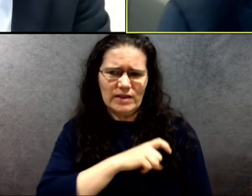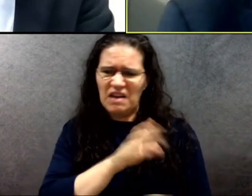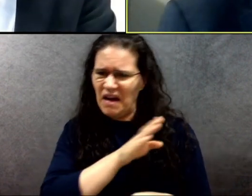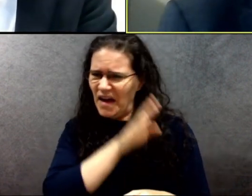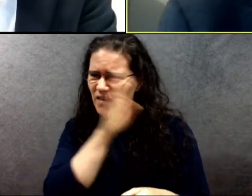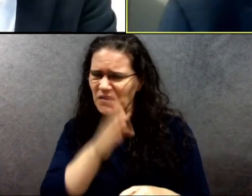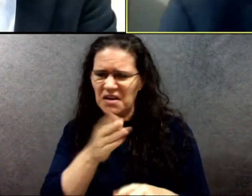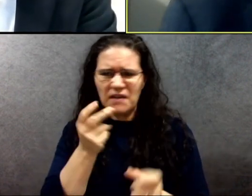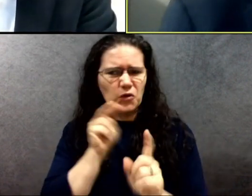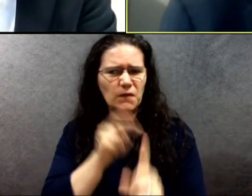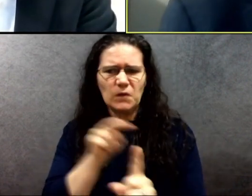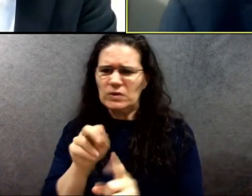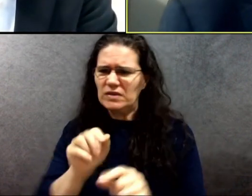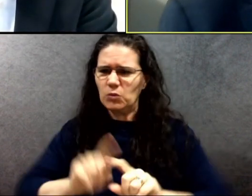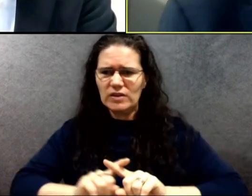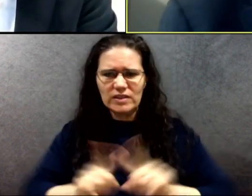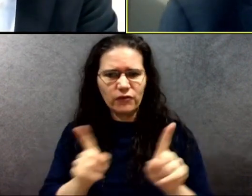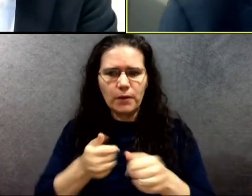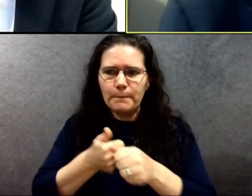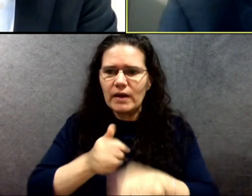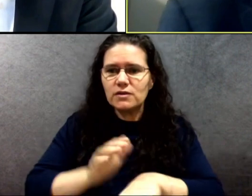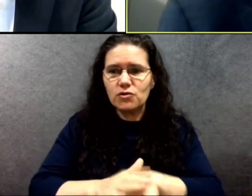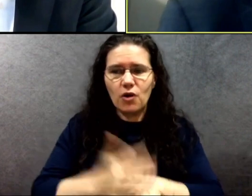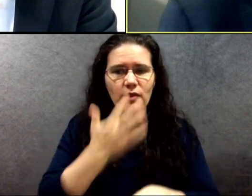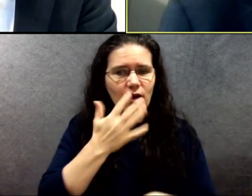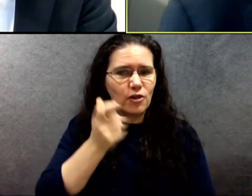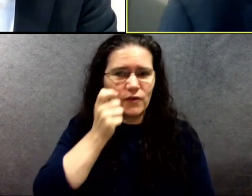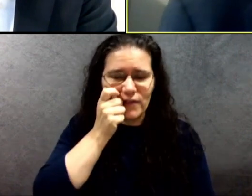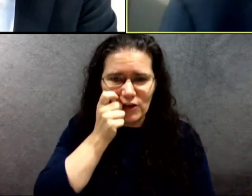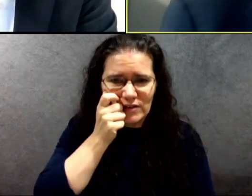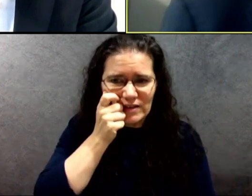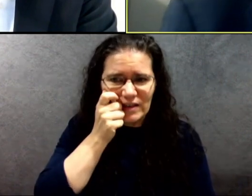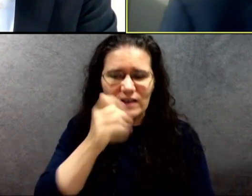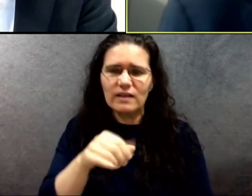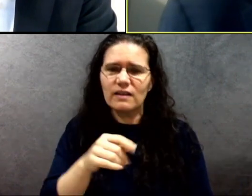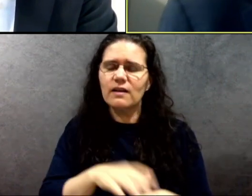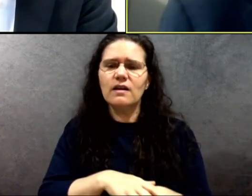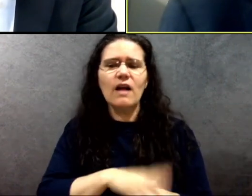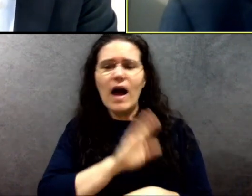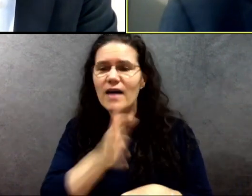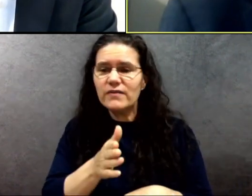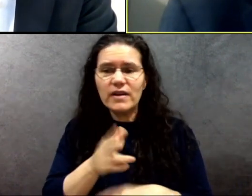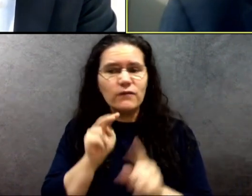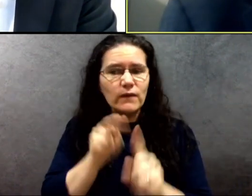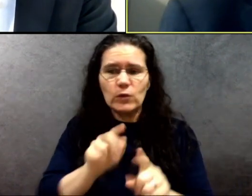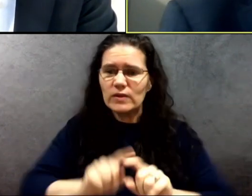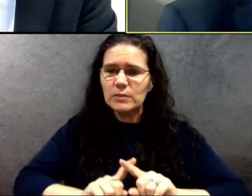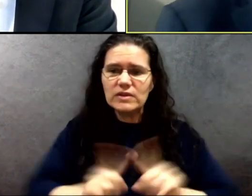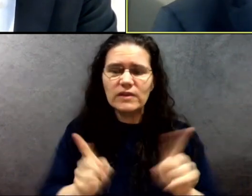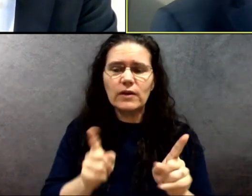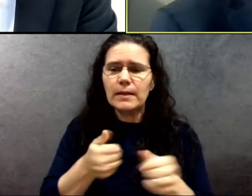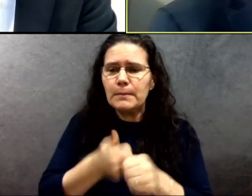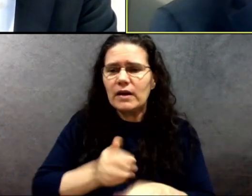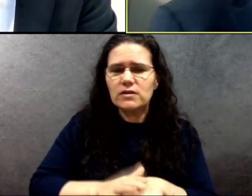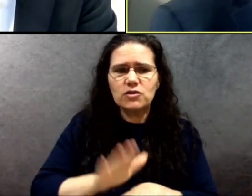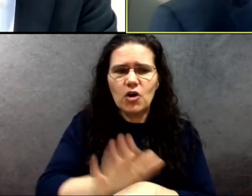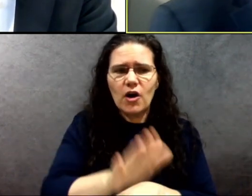color of their skin. I've never treated somebody differently because of their socioeconomic